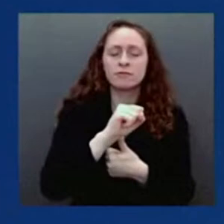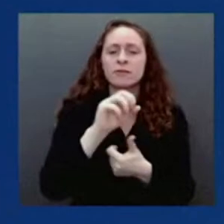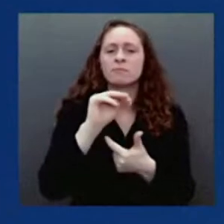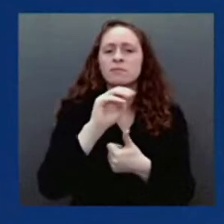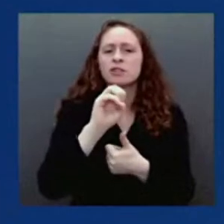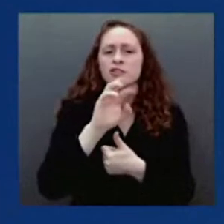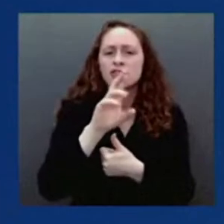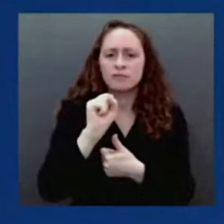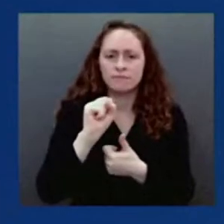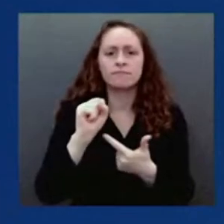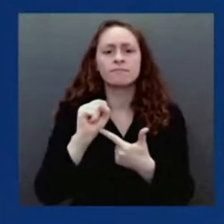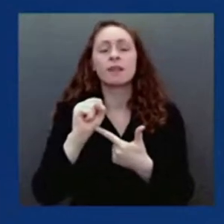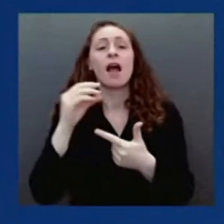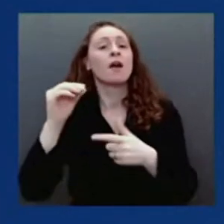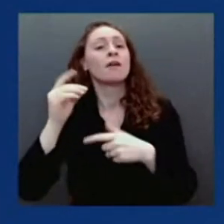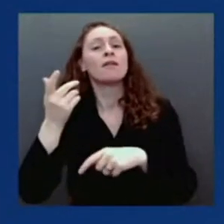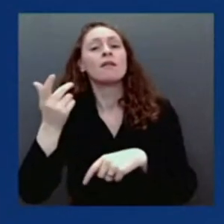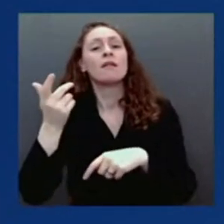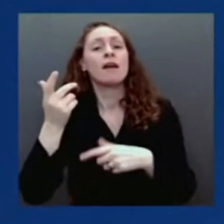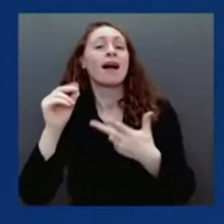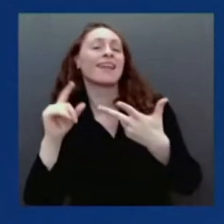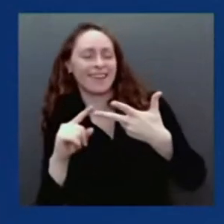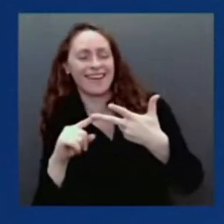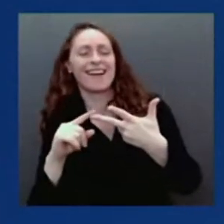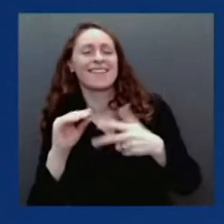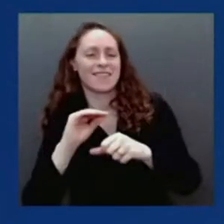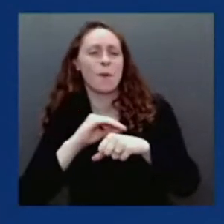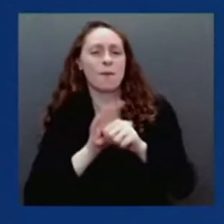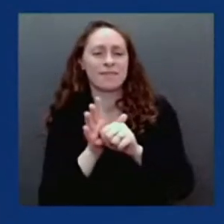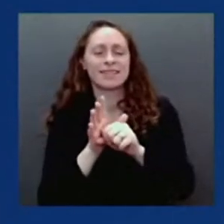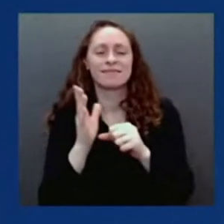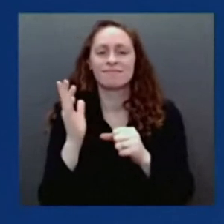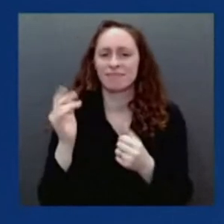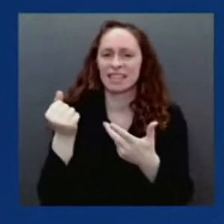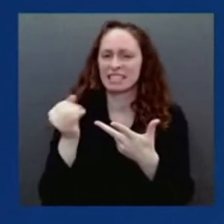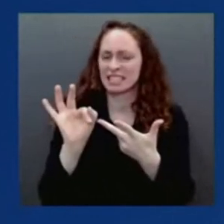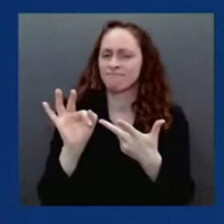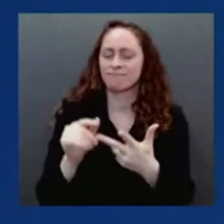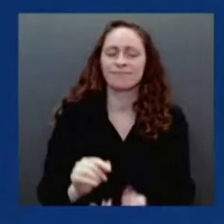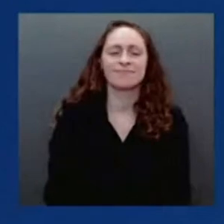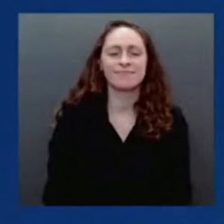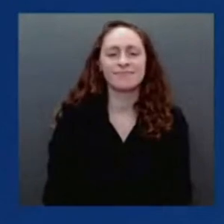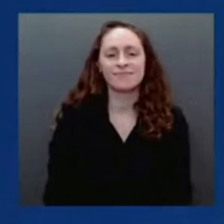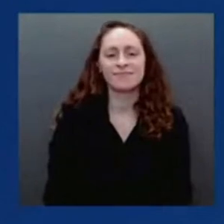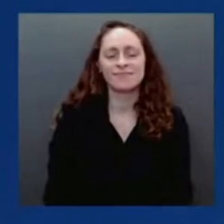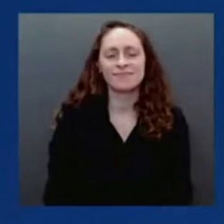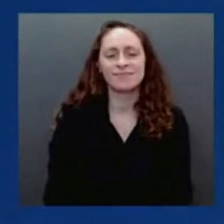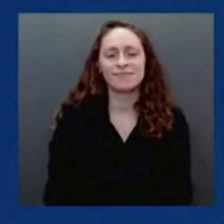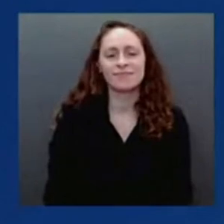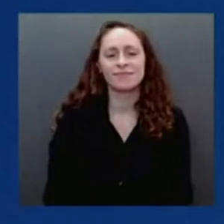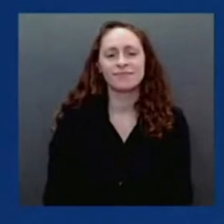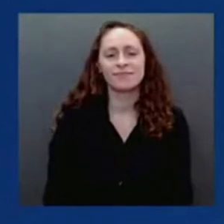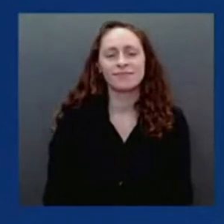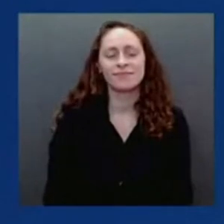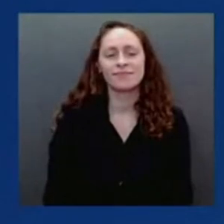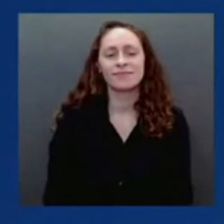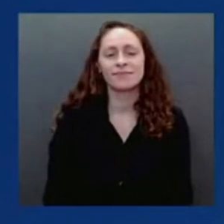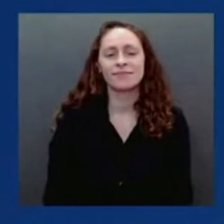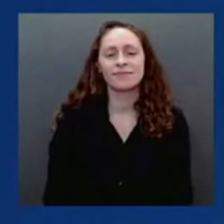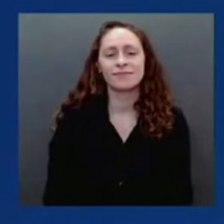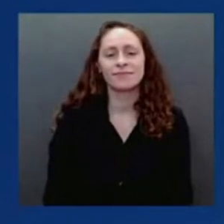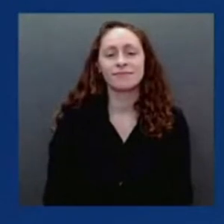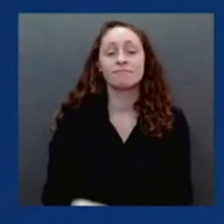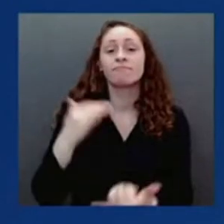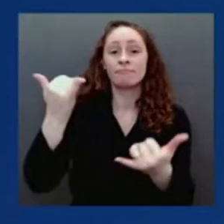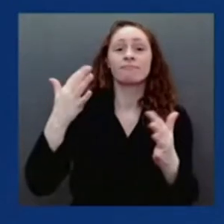there have been five SARS-CoV-2 variants of concern, Alpha, Beta, Gamma, Delta, and now the current Omicron. And so